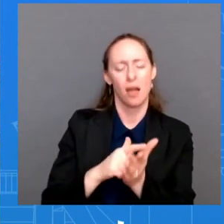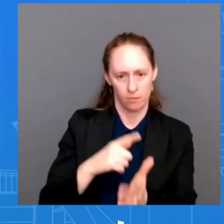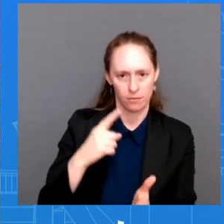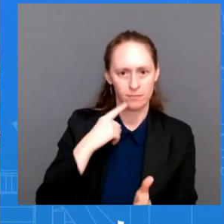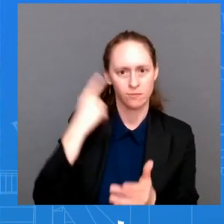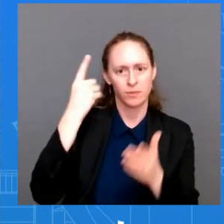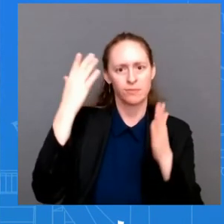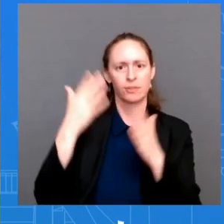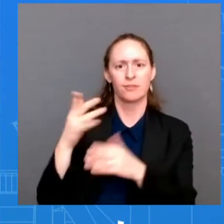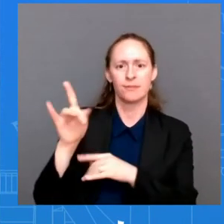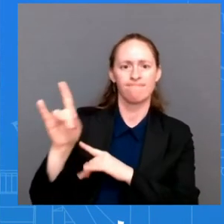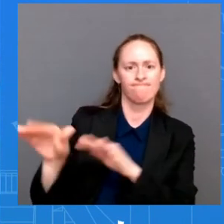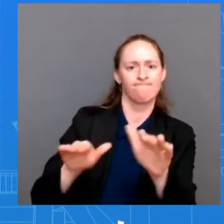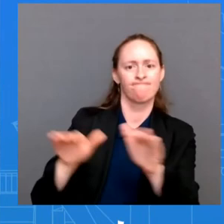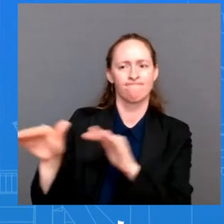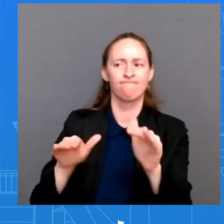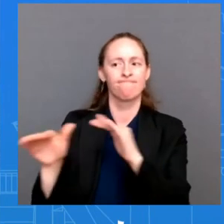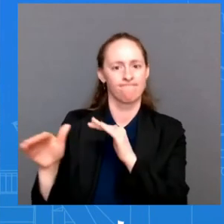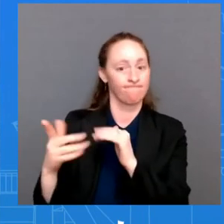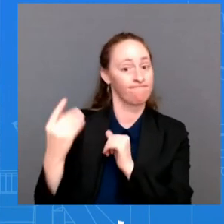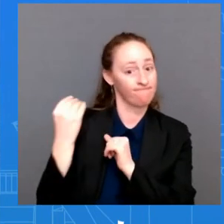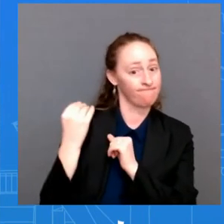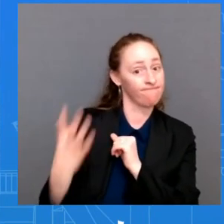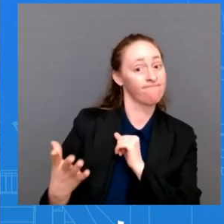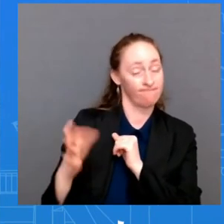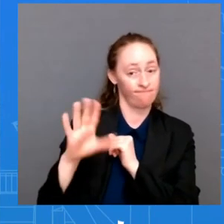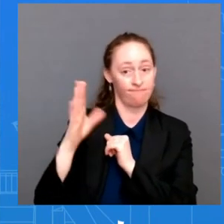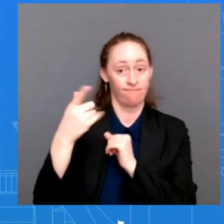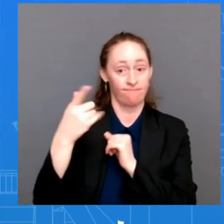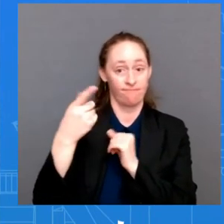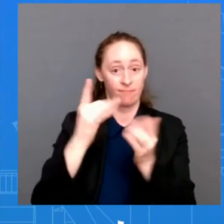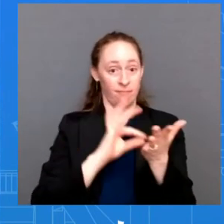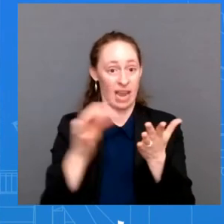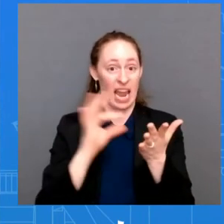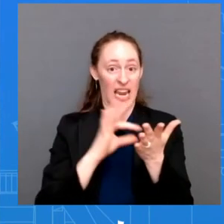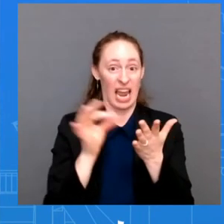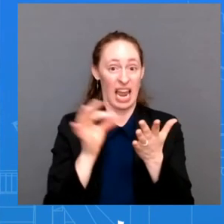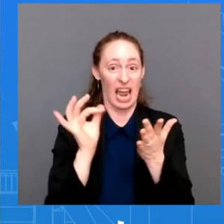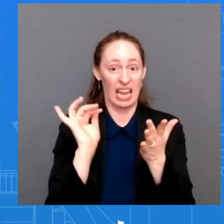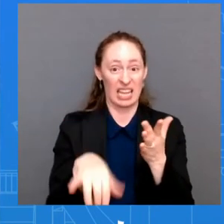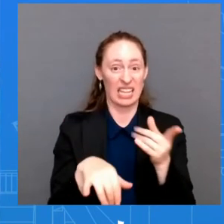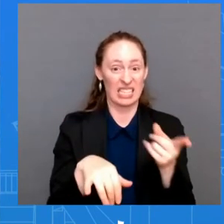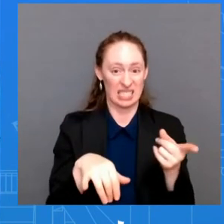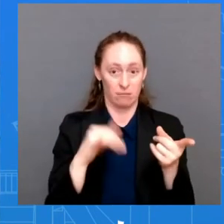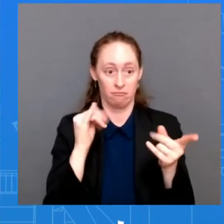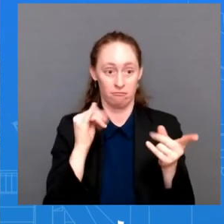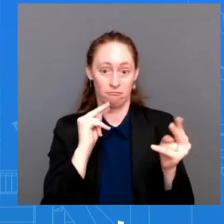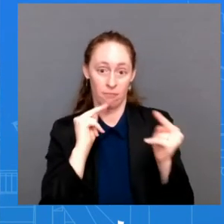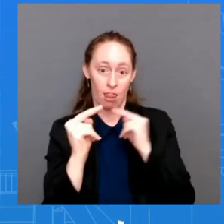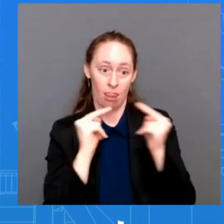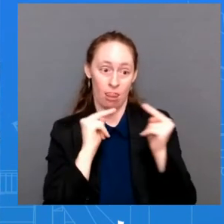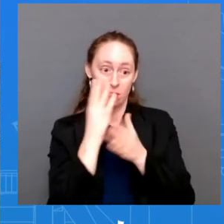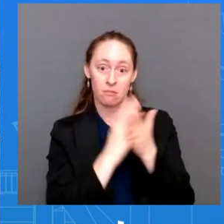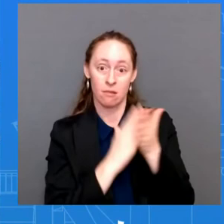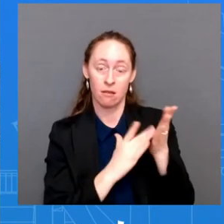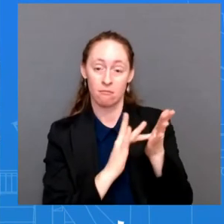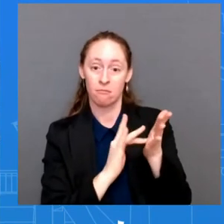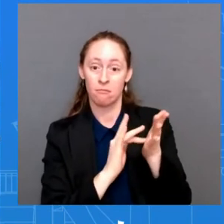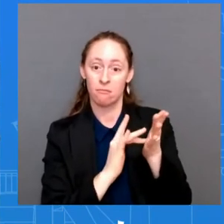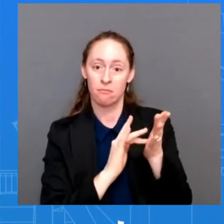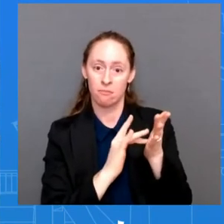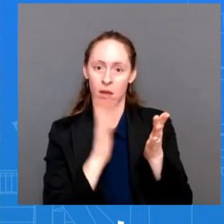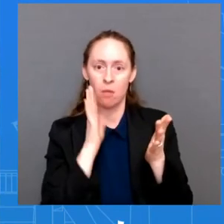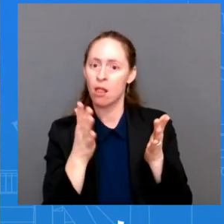medicare and allowing medicare to negotiate some prescription drugs will result in money coming out of the medicare system and uh